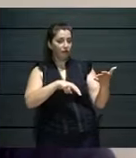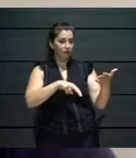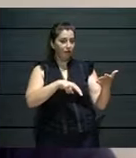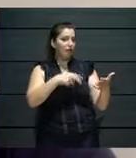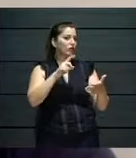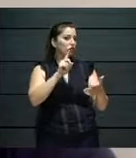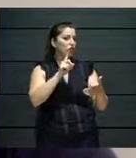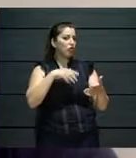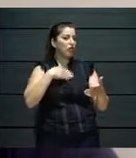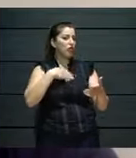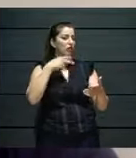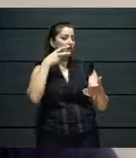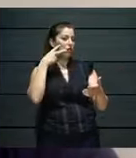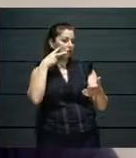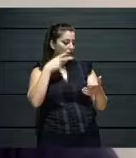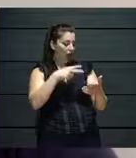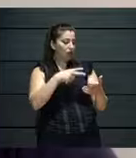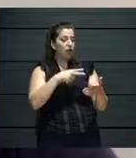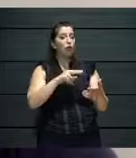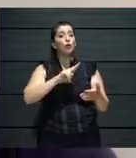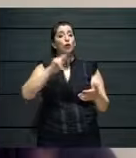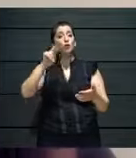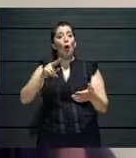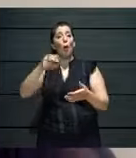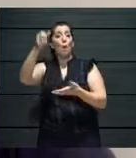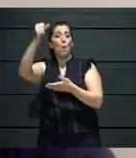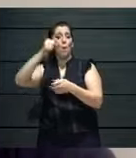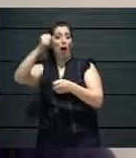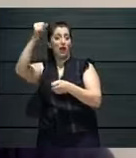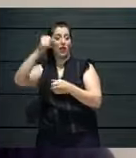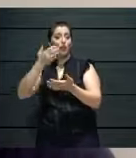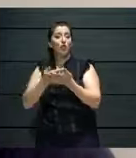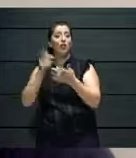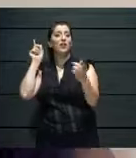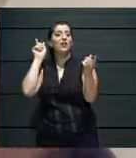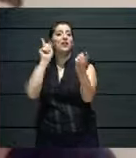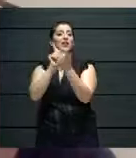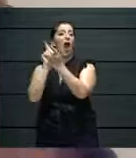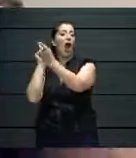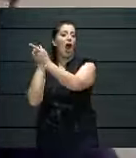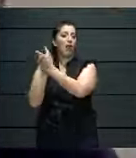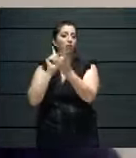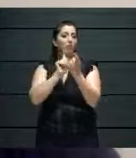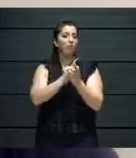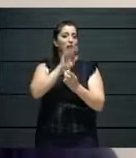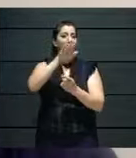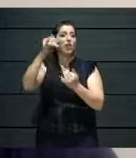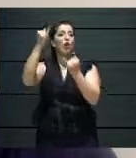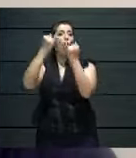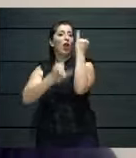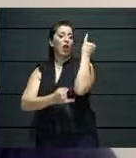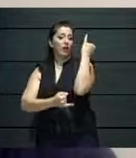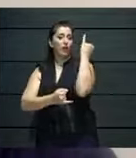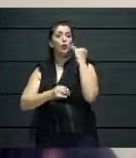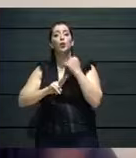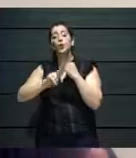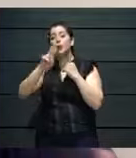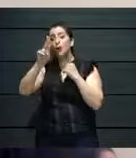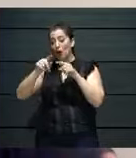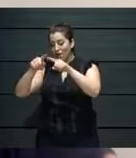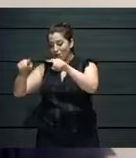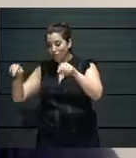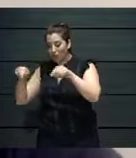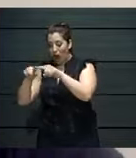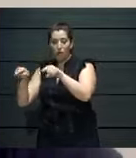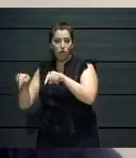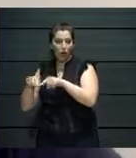meet other people online, but also rooms. I think there's 25 of them where there